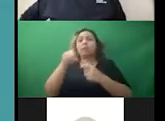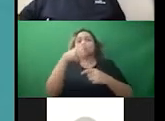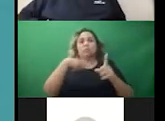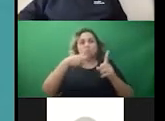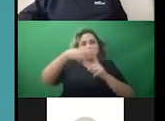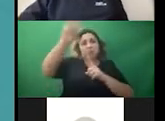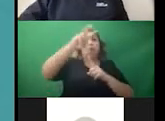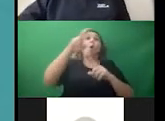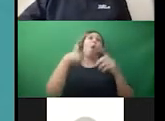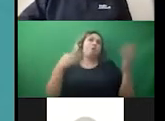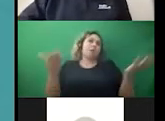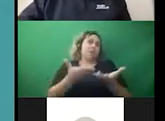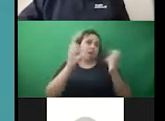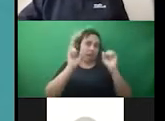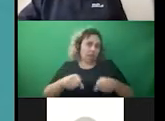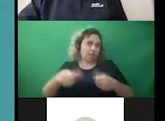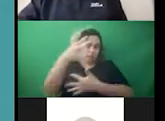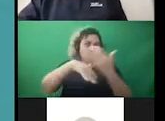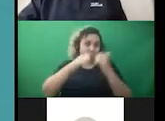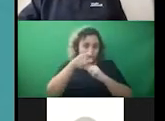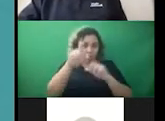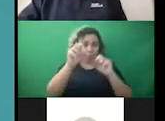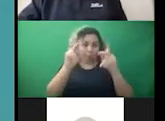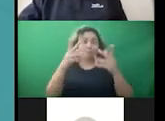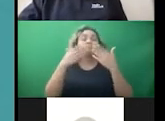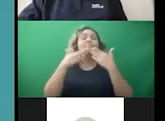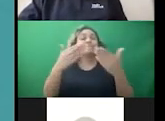here for you. All right, here we go.